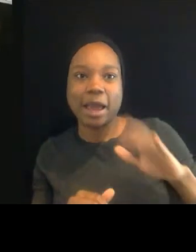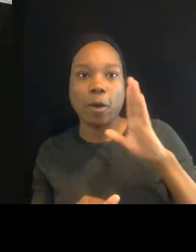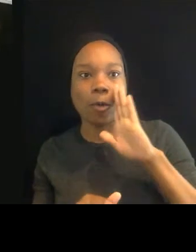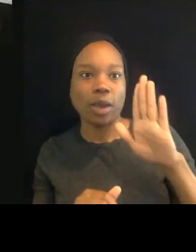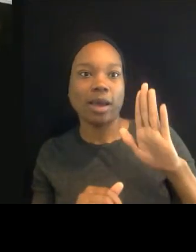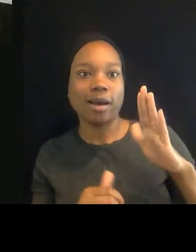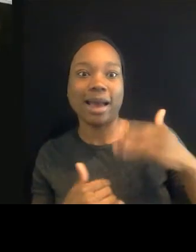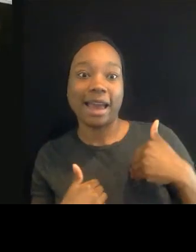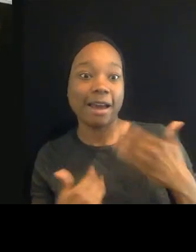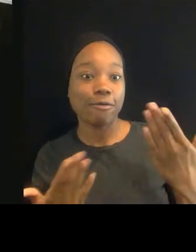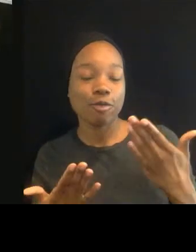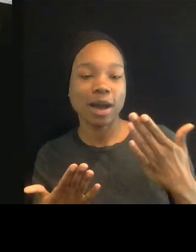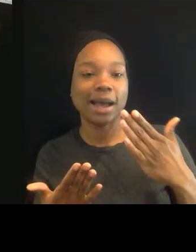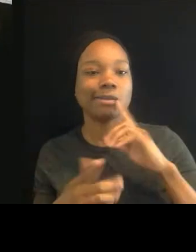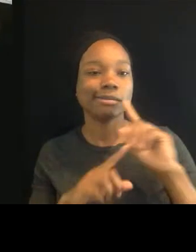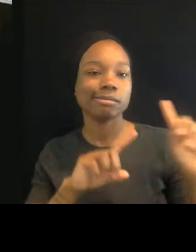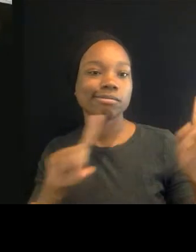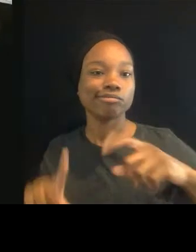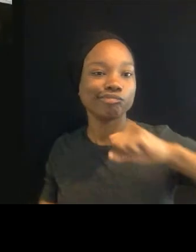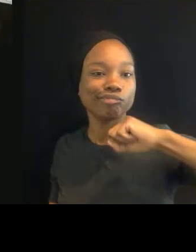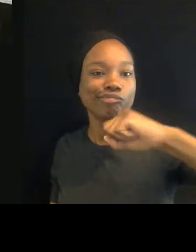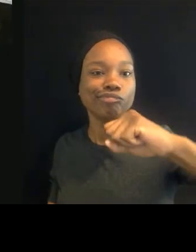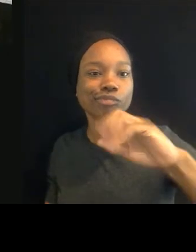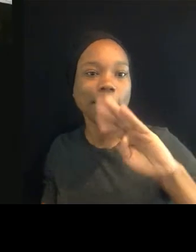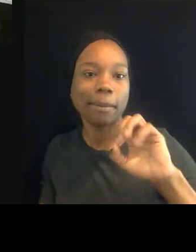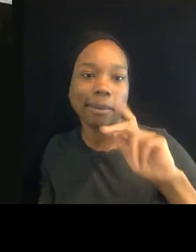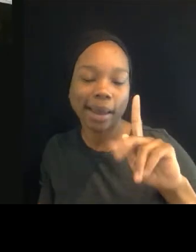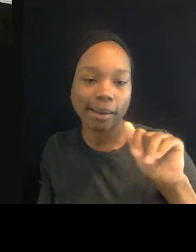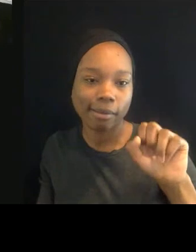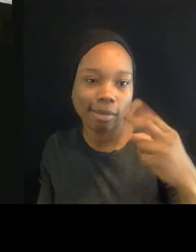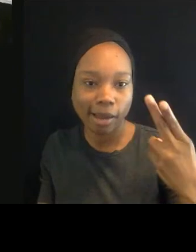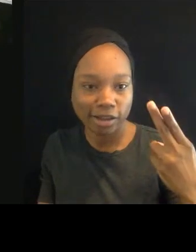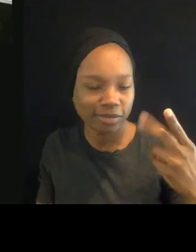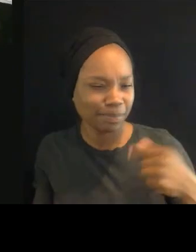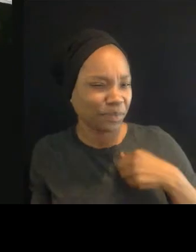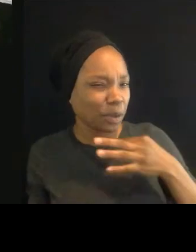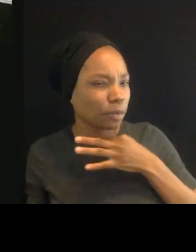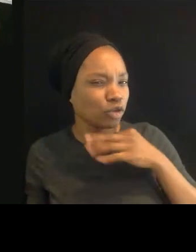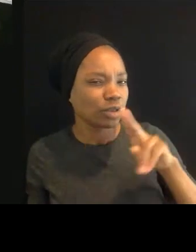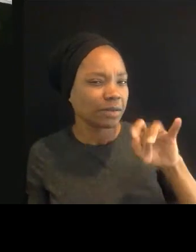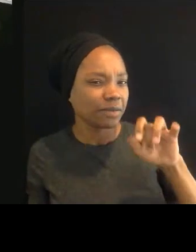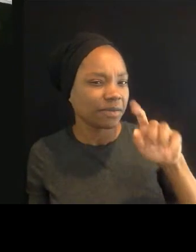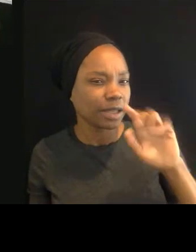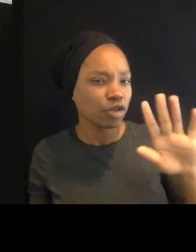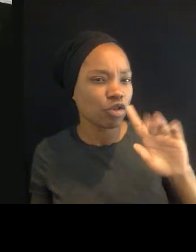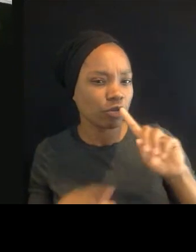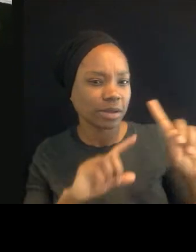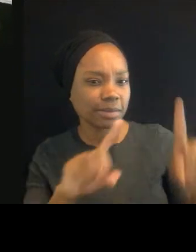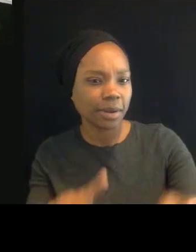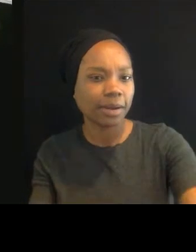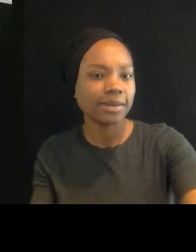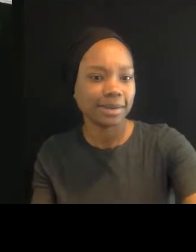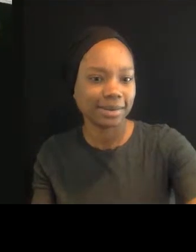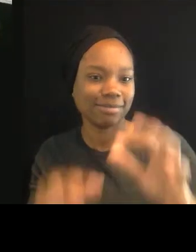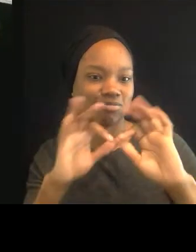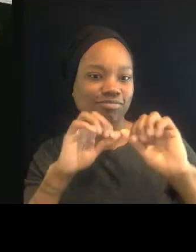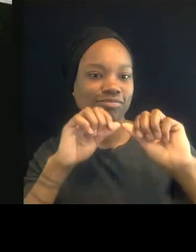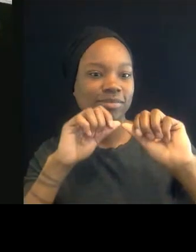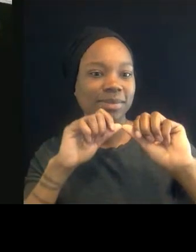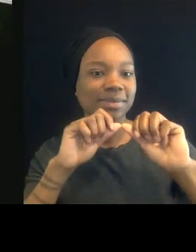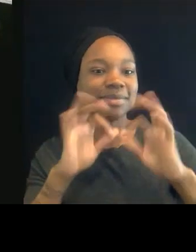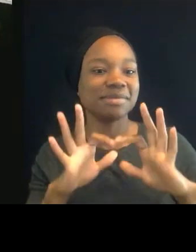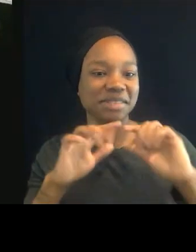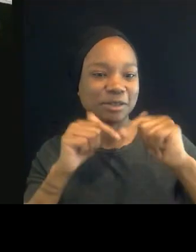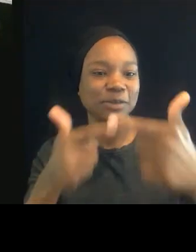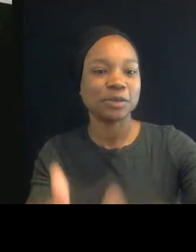So what do you think about that? What's your take on it? I mean, I think Dr. Harrison is exactly 100% right. And I couldn't have really said it